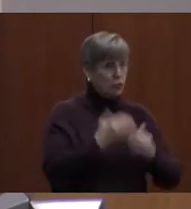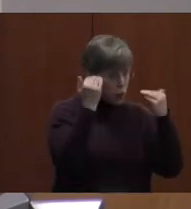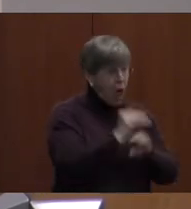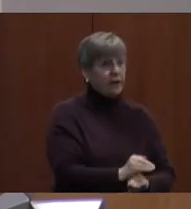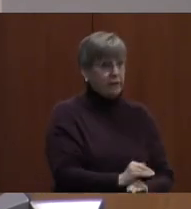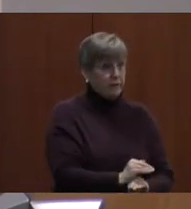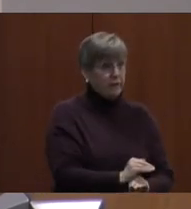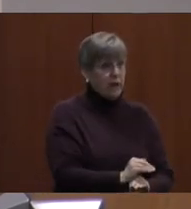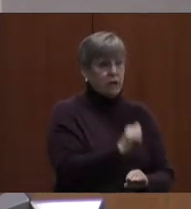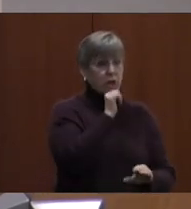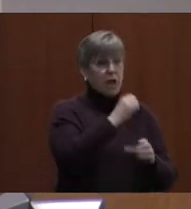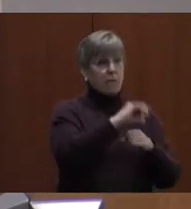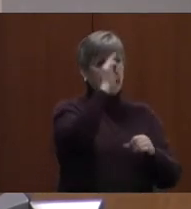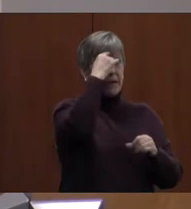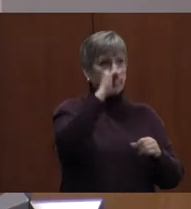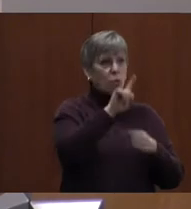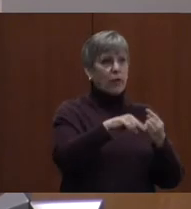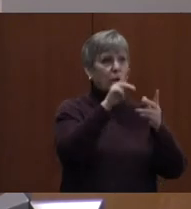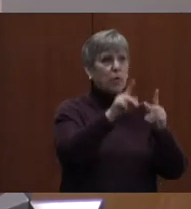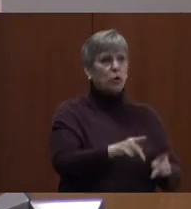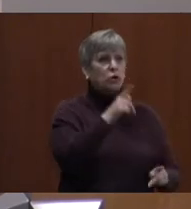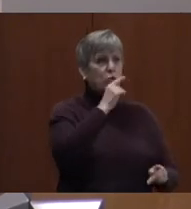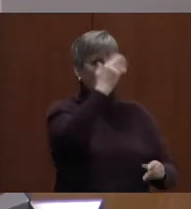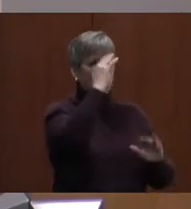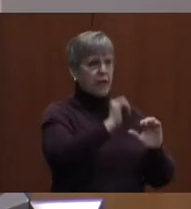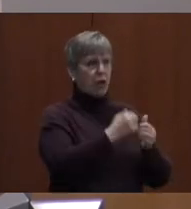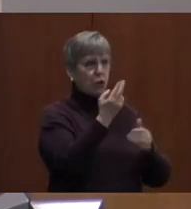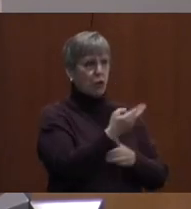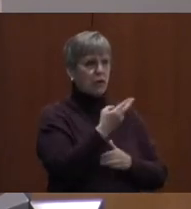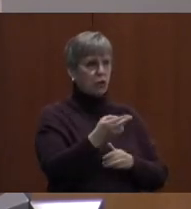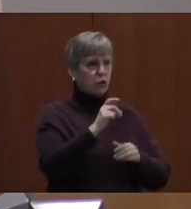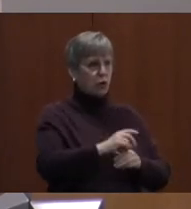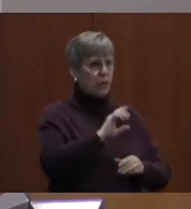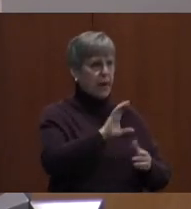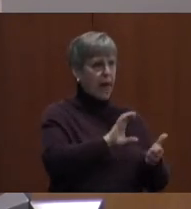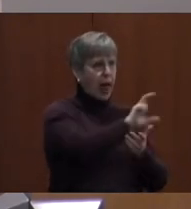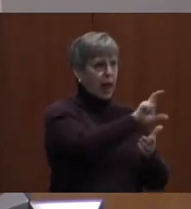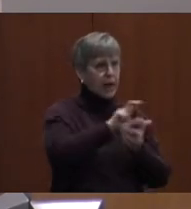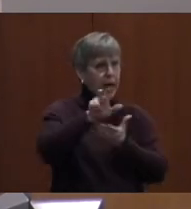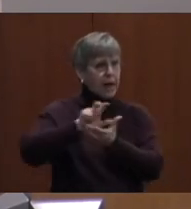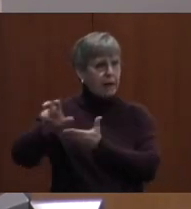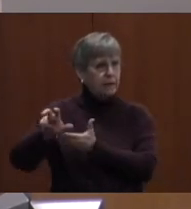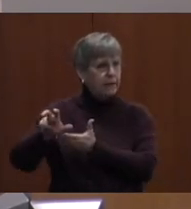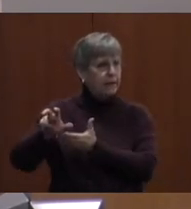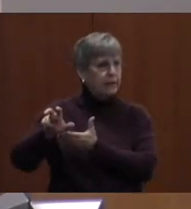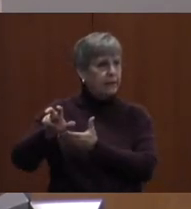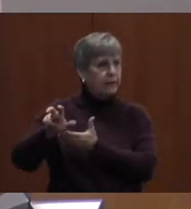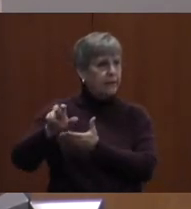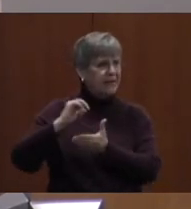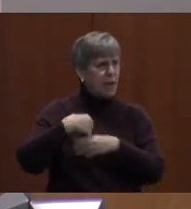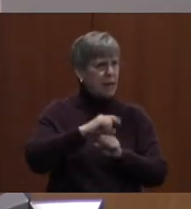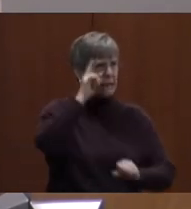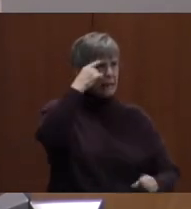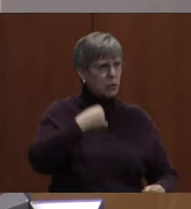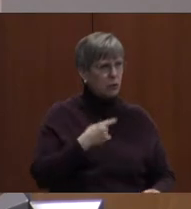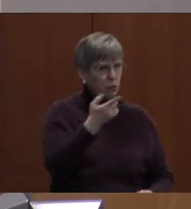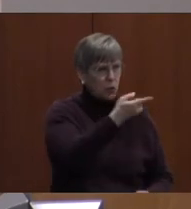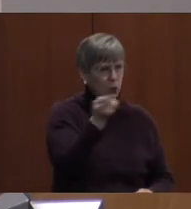does it make sense when the person who knows how the resources should be allocated is sitting here? Does that make sense?